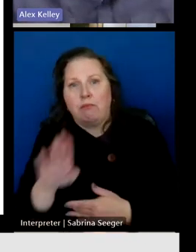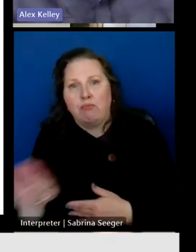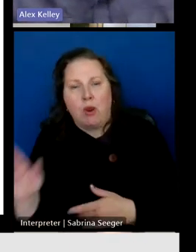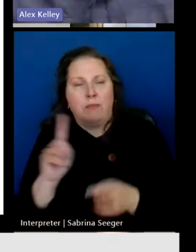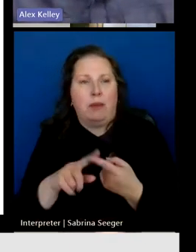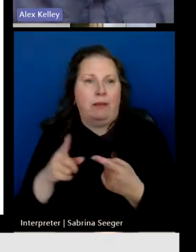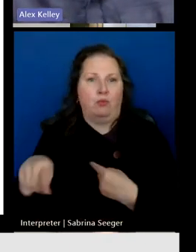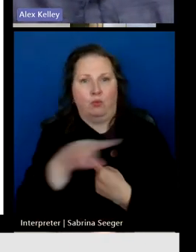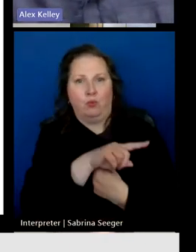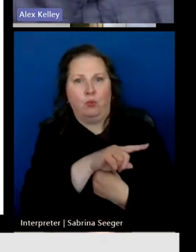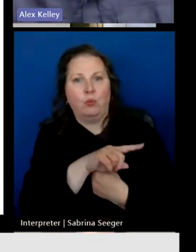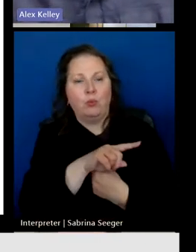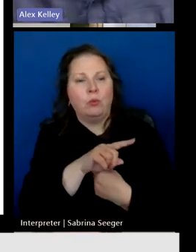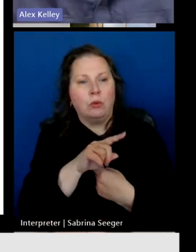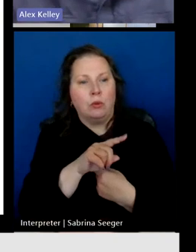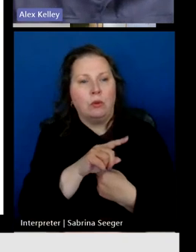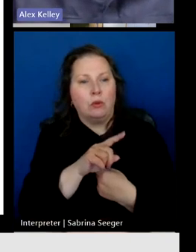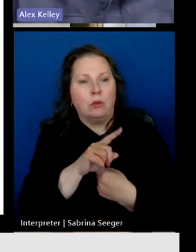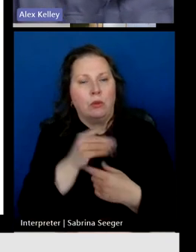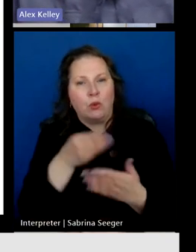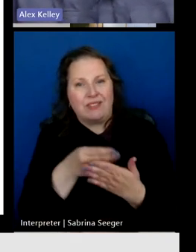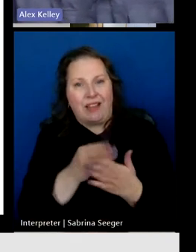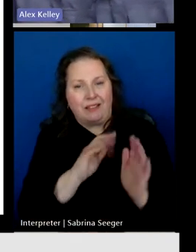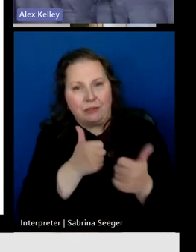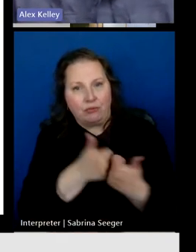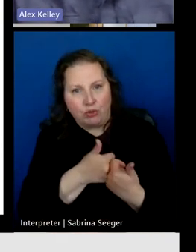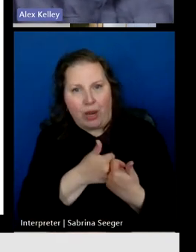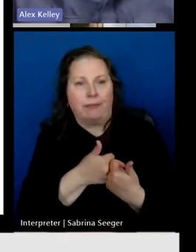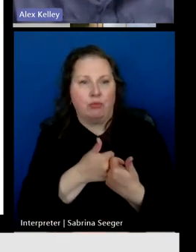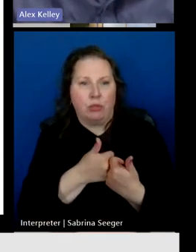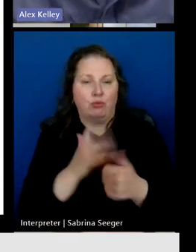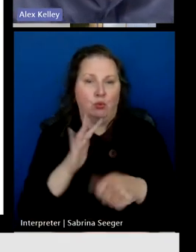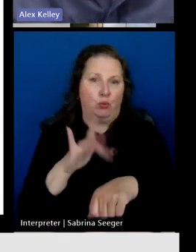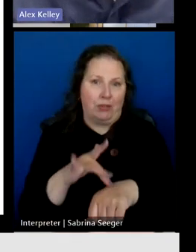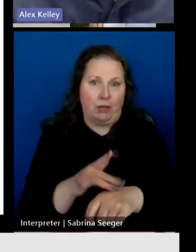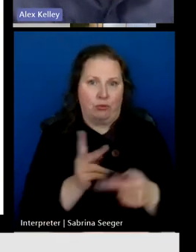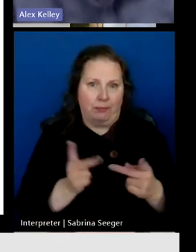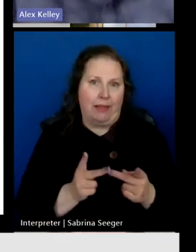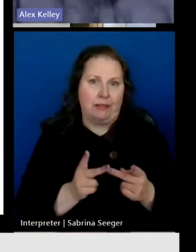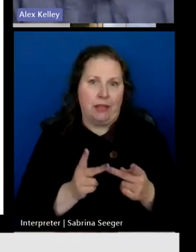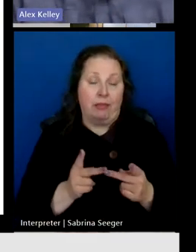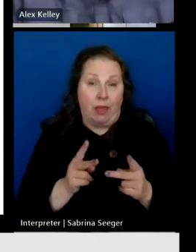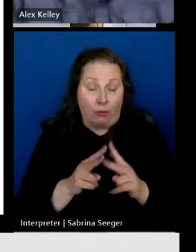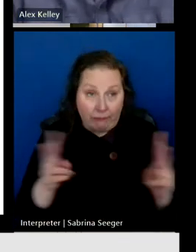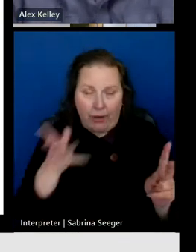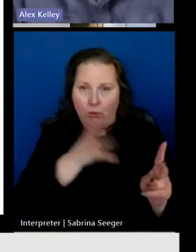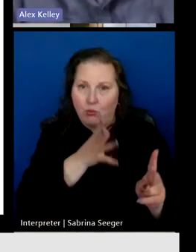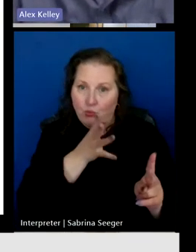financially difficult to reach places that are very rural in our state.